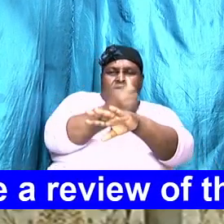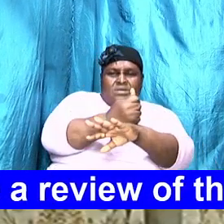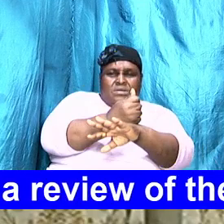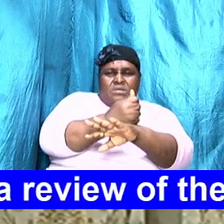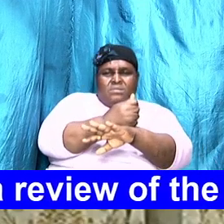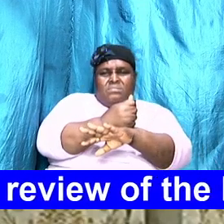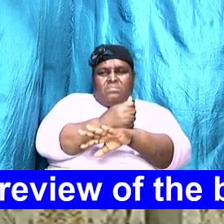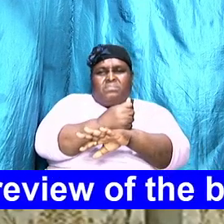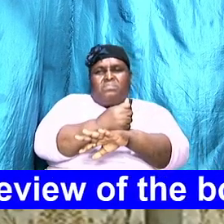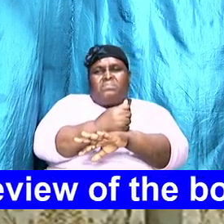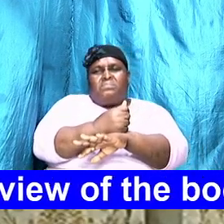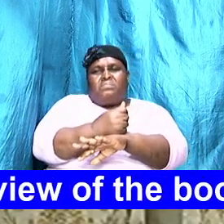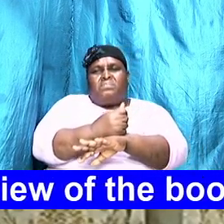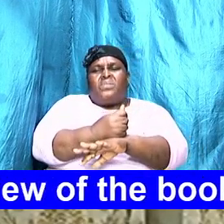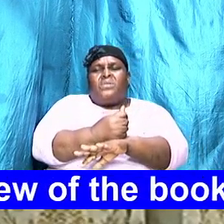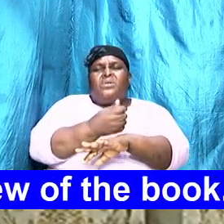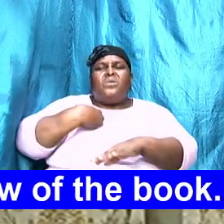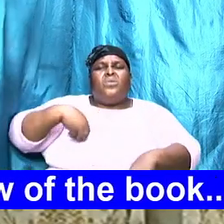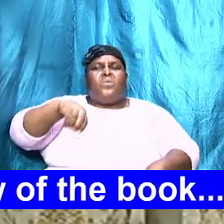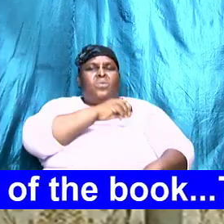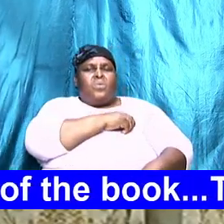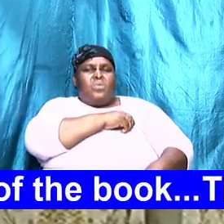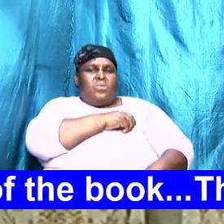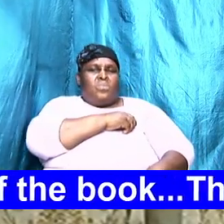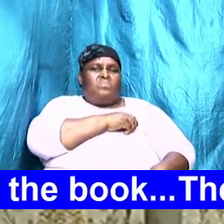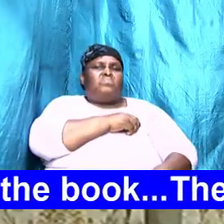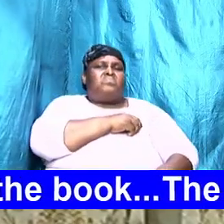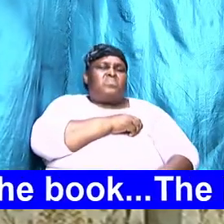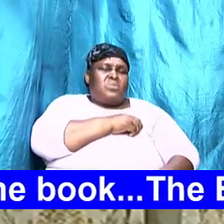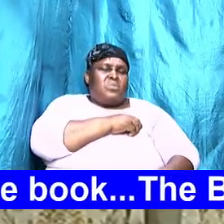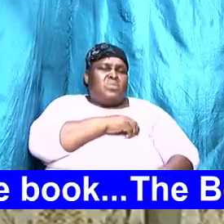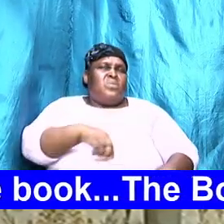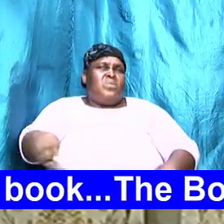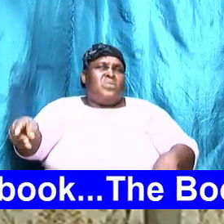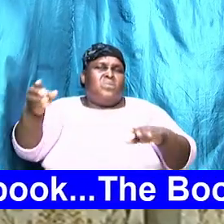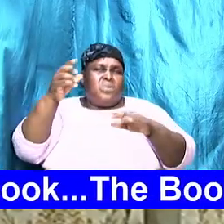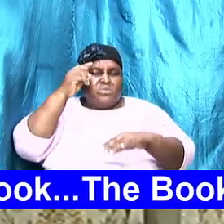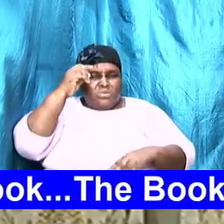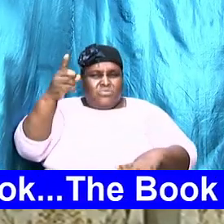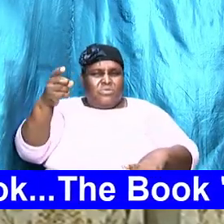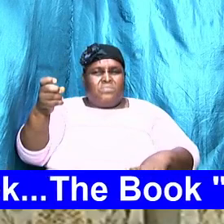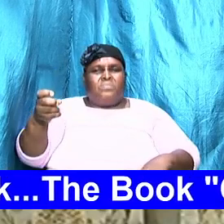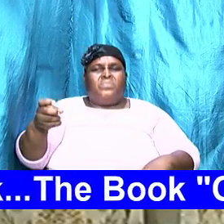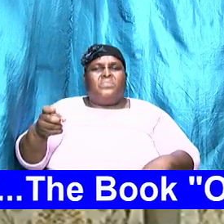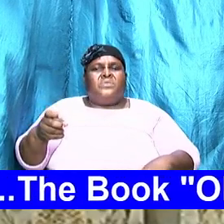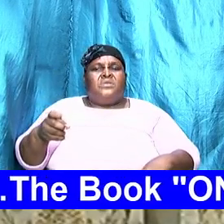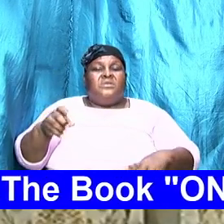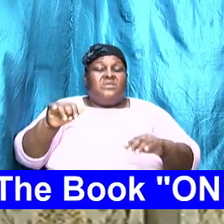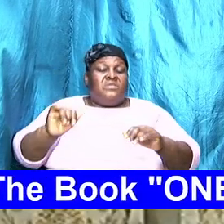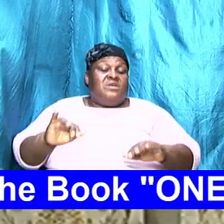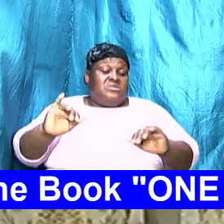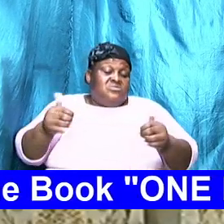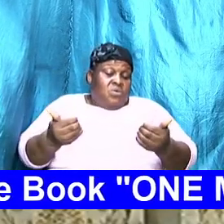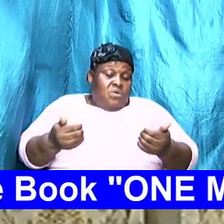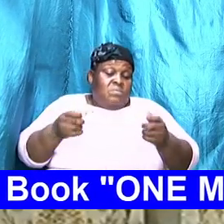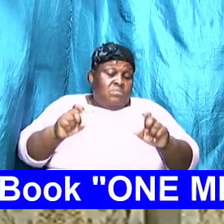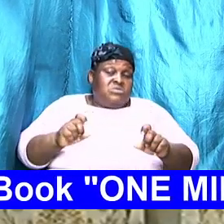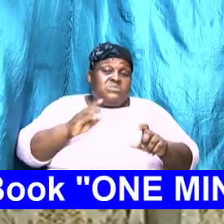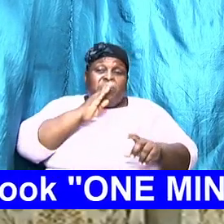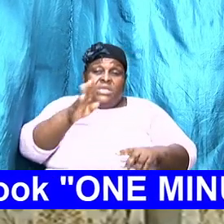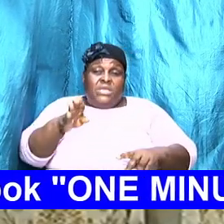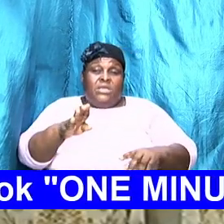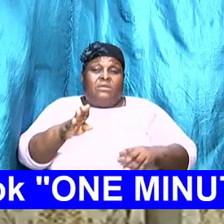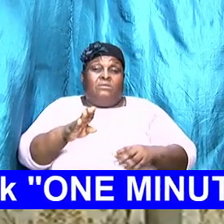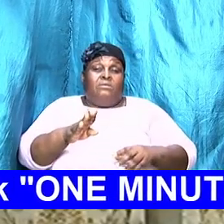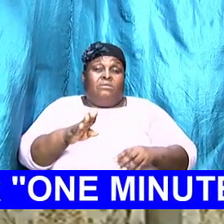our goals that is how it ought to be perceived and that